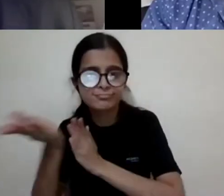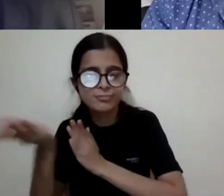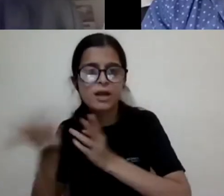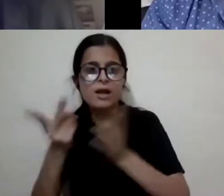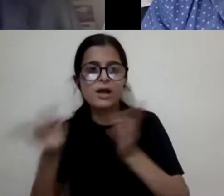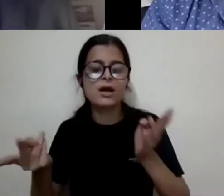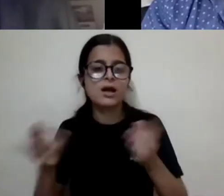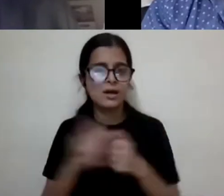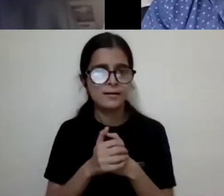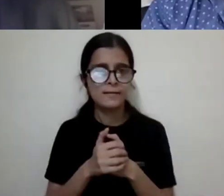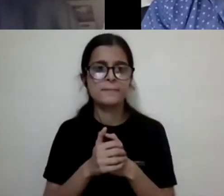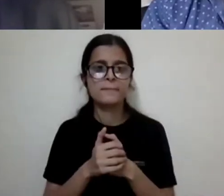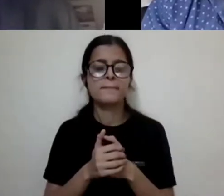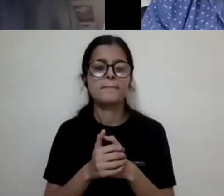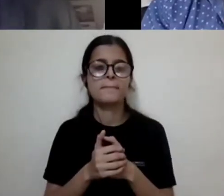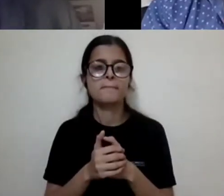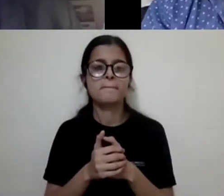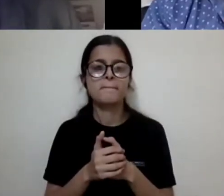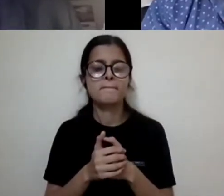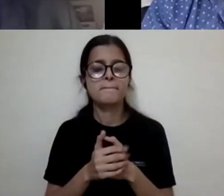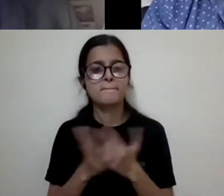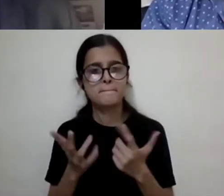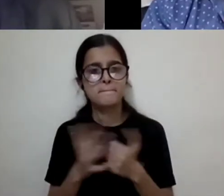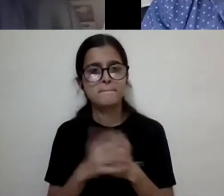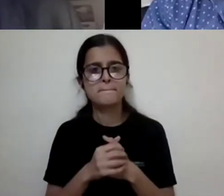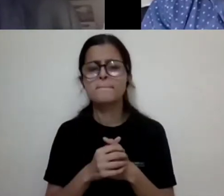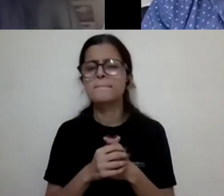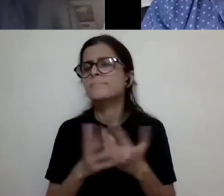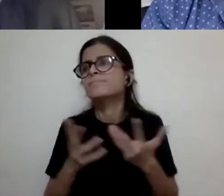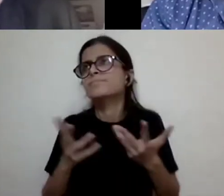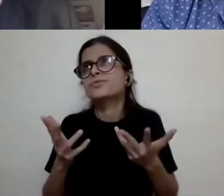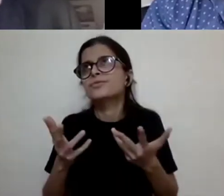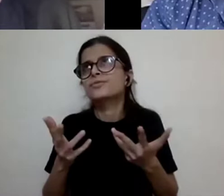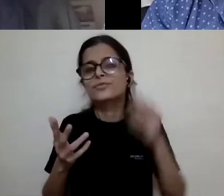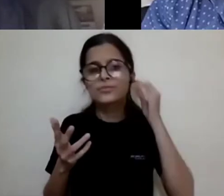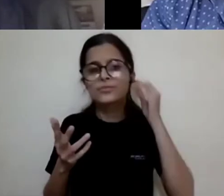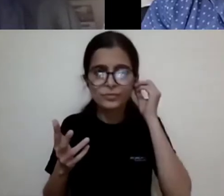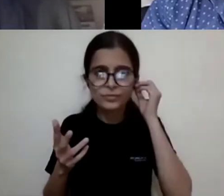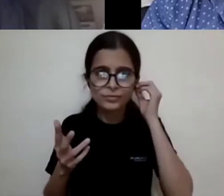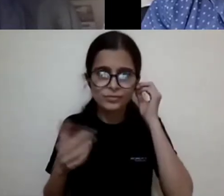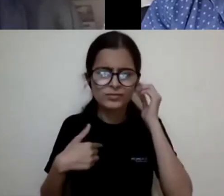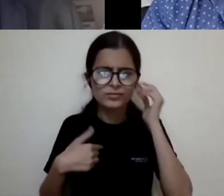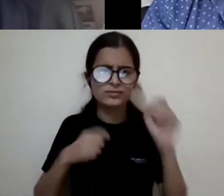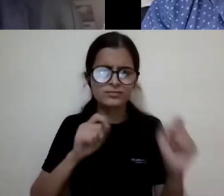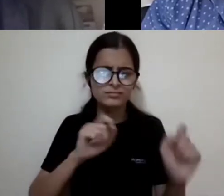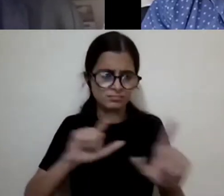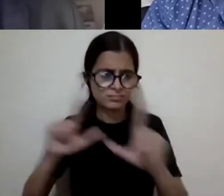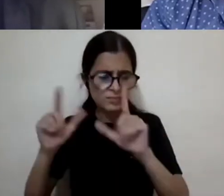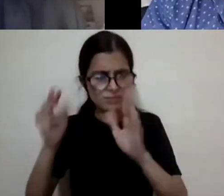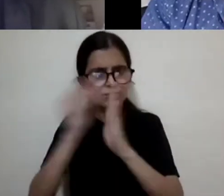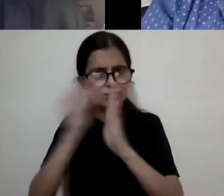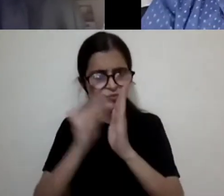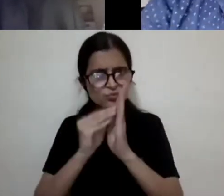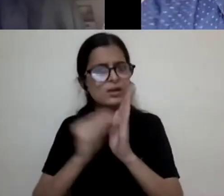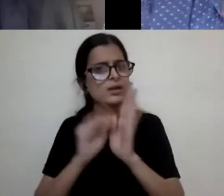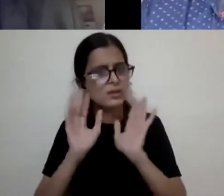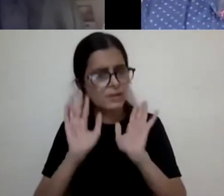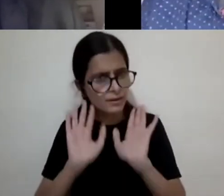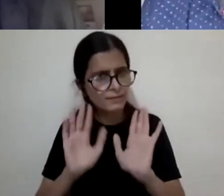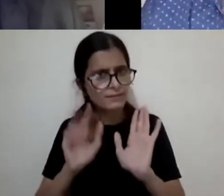And, um, you know, so actually there was a slide I could have included, um, in the talk